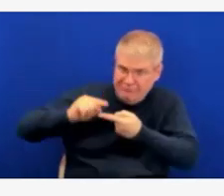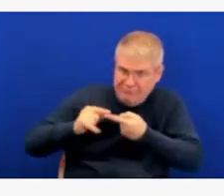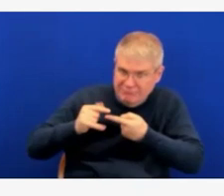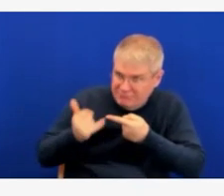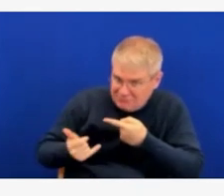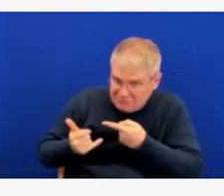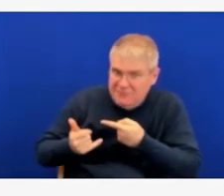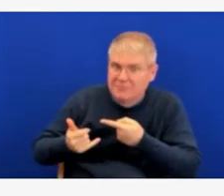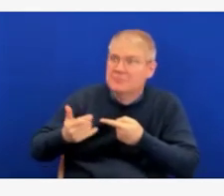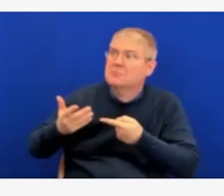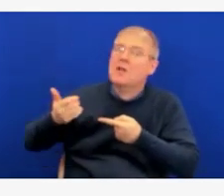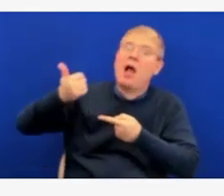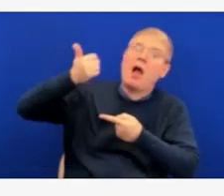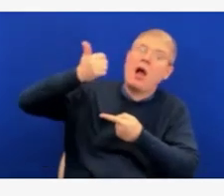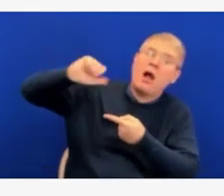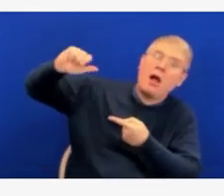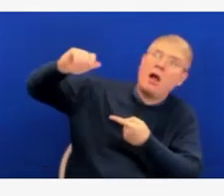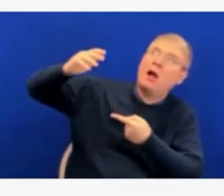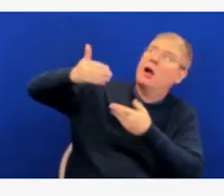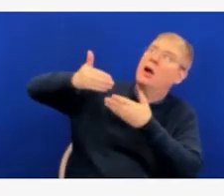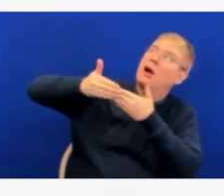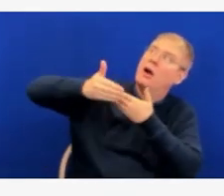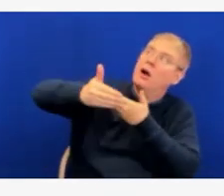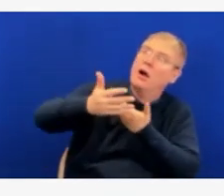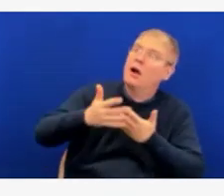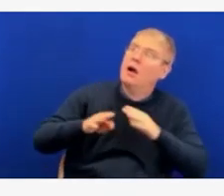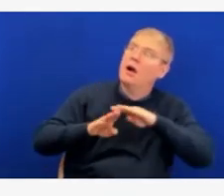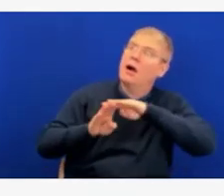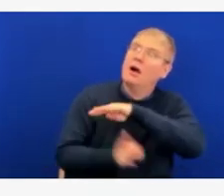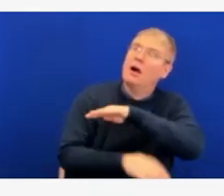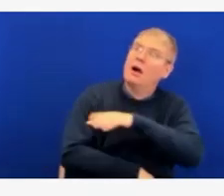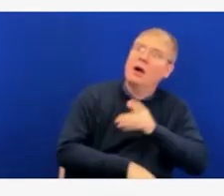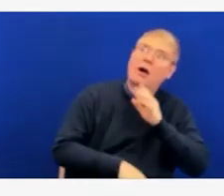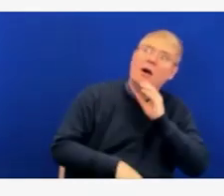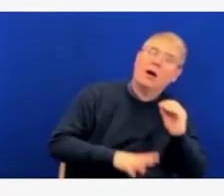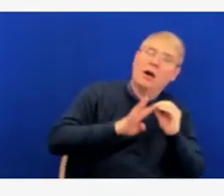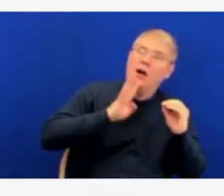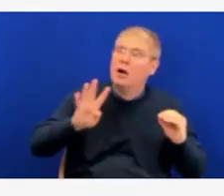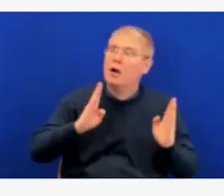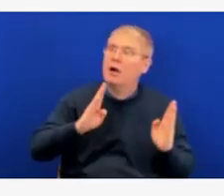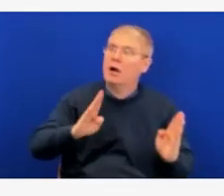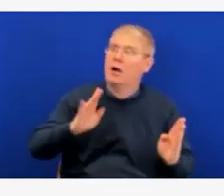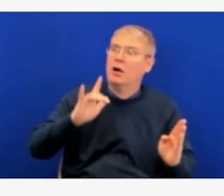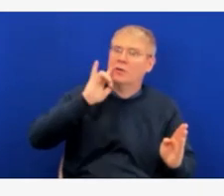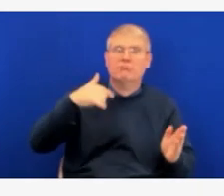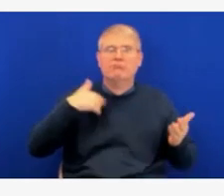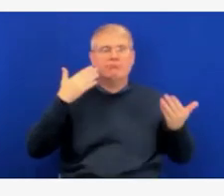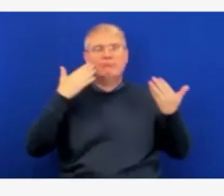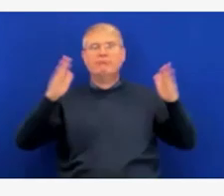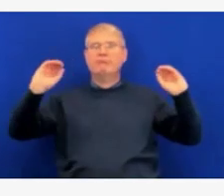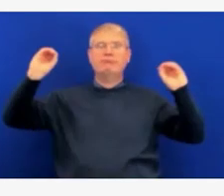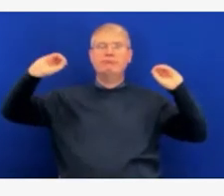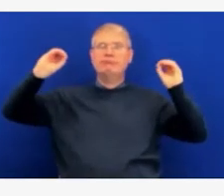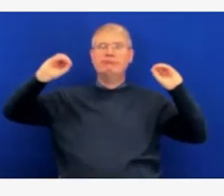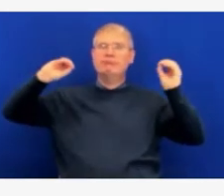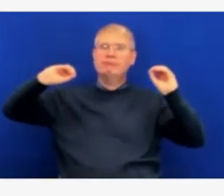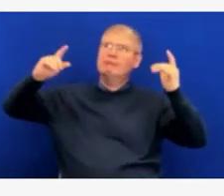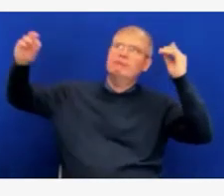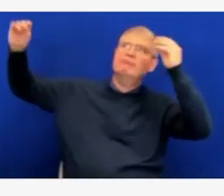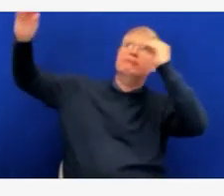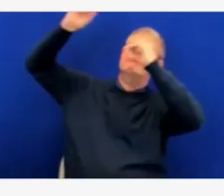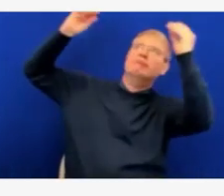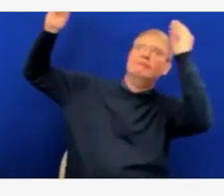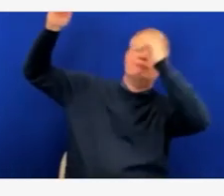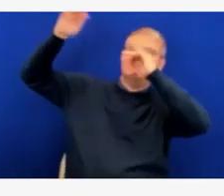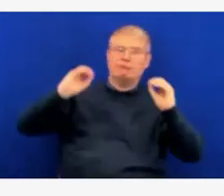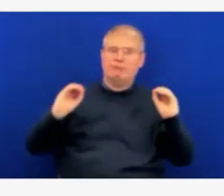would look like and when that might happen. So I really don't have an answer for that right at this moment, and I don't know if anyone else on our